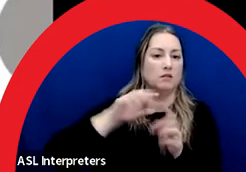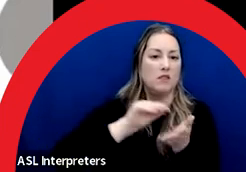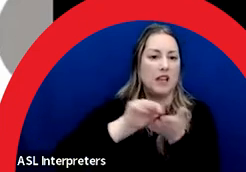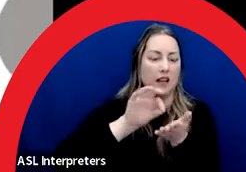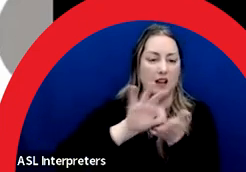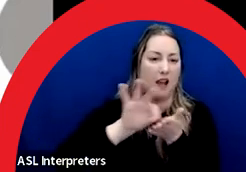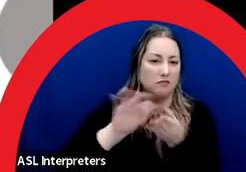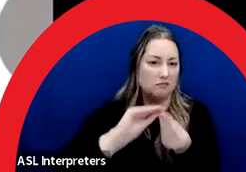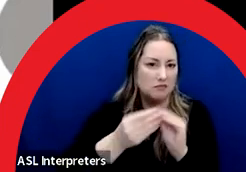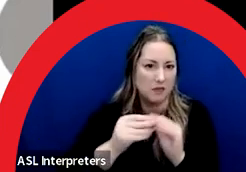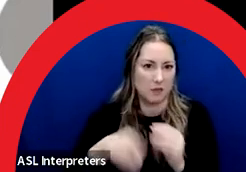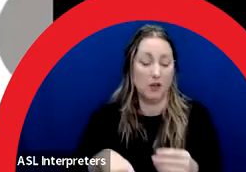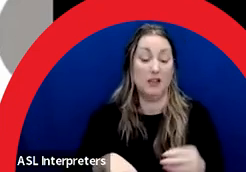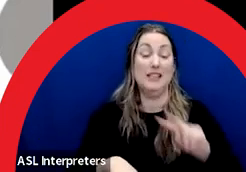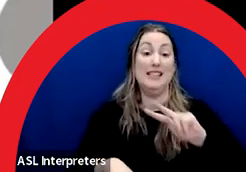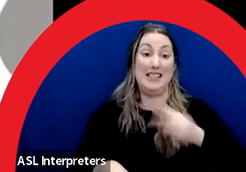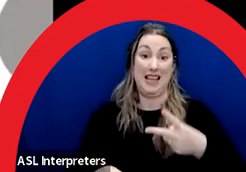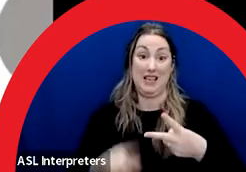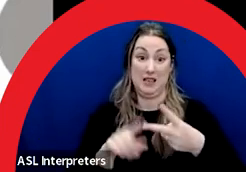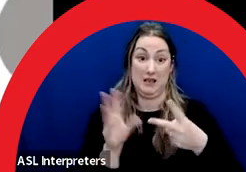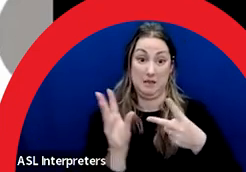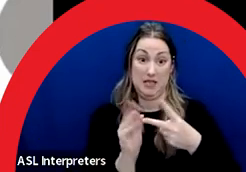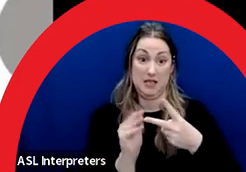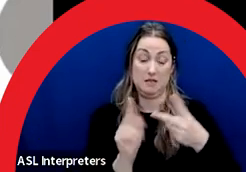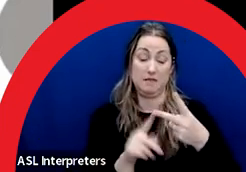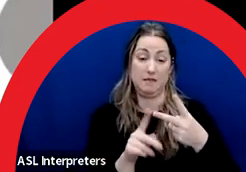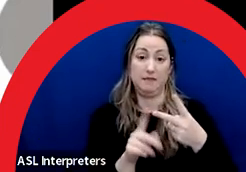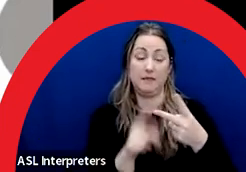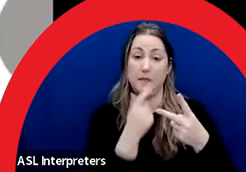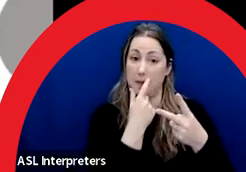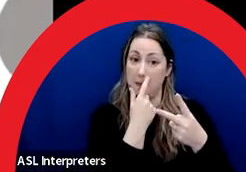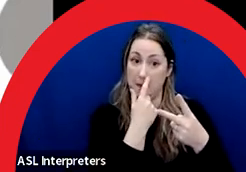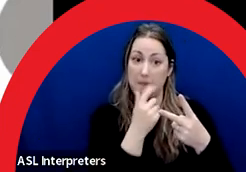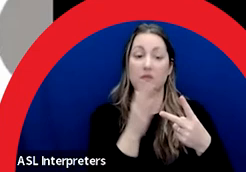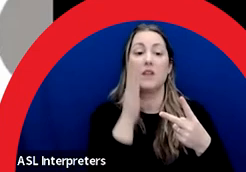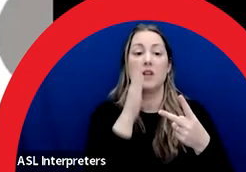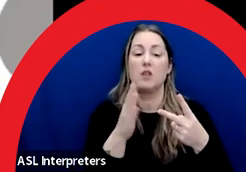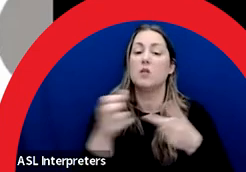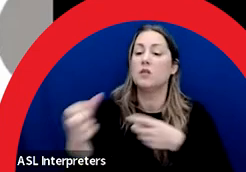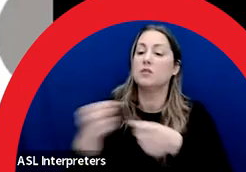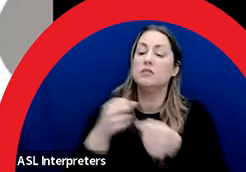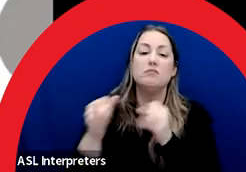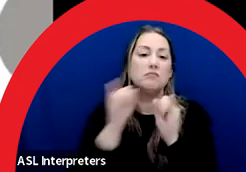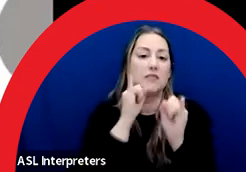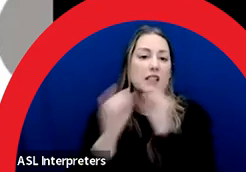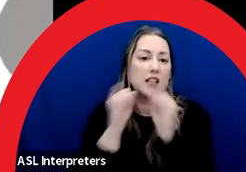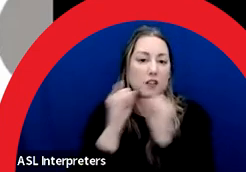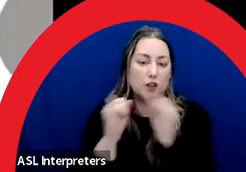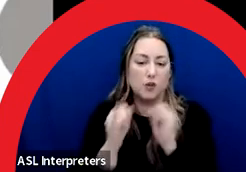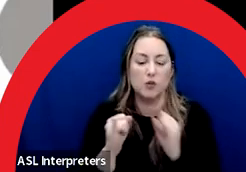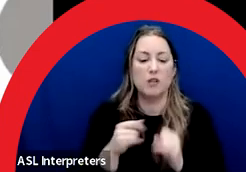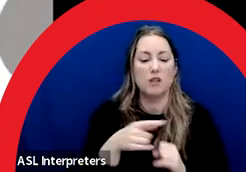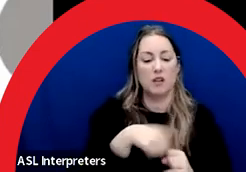In selection meeting two, interviews are a time for the selection panel to better